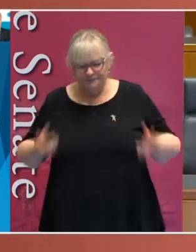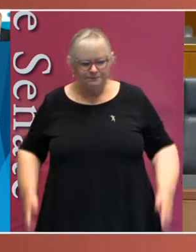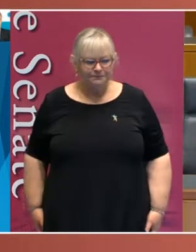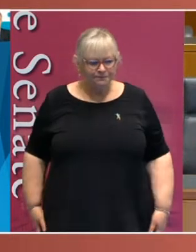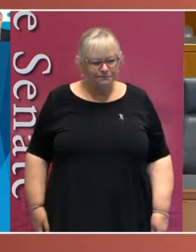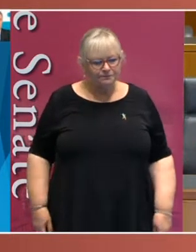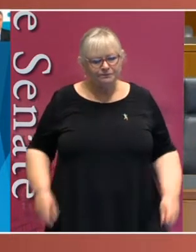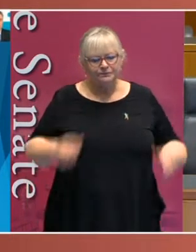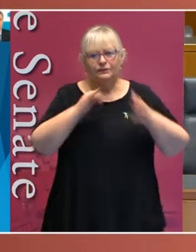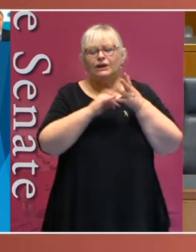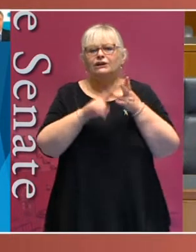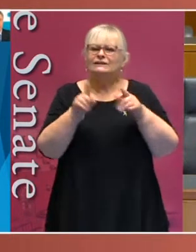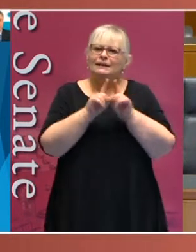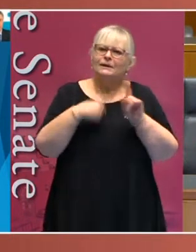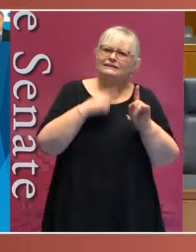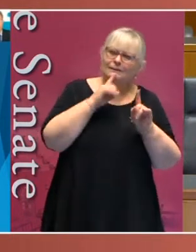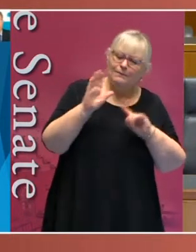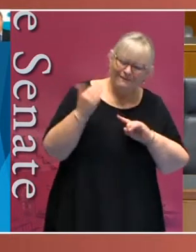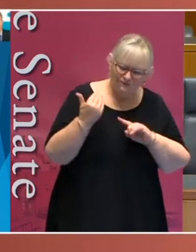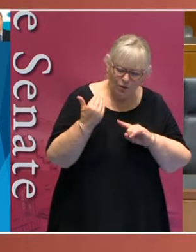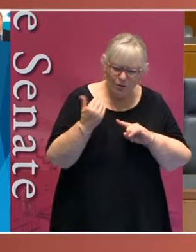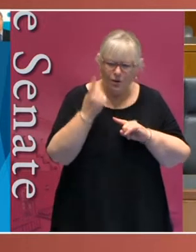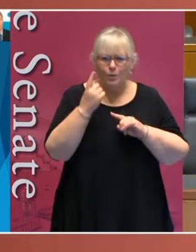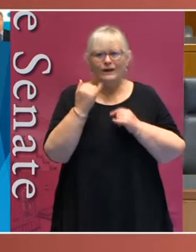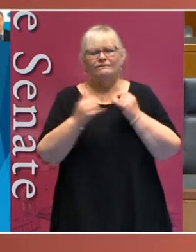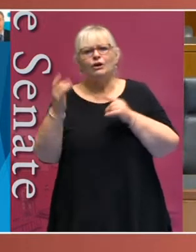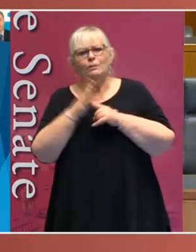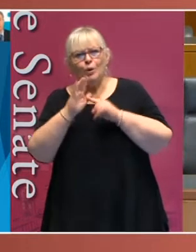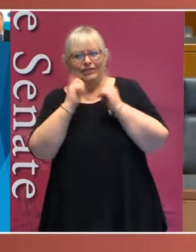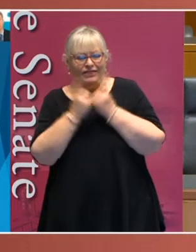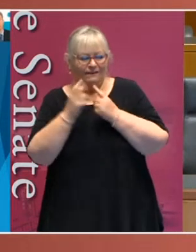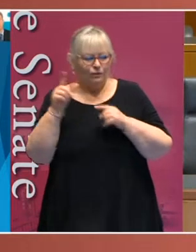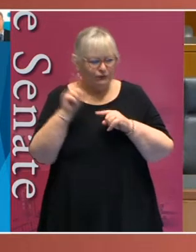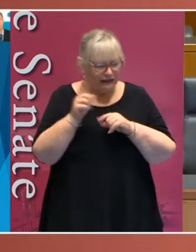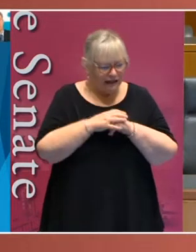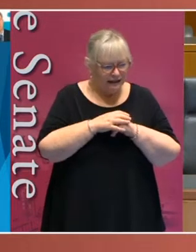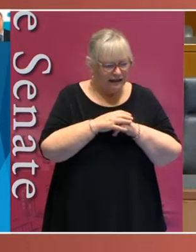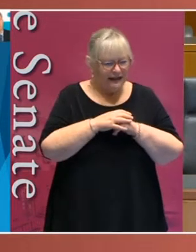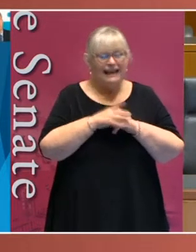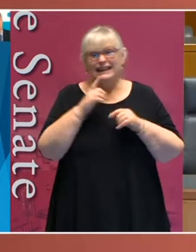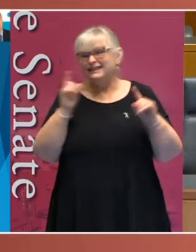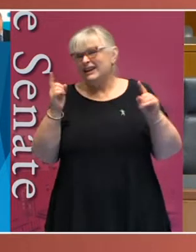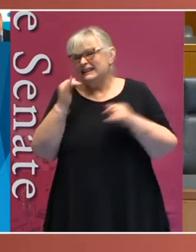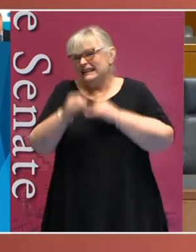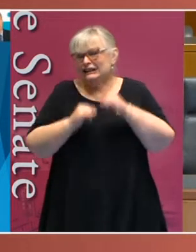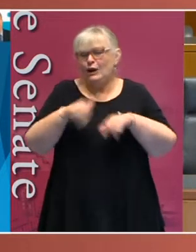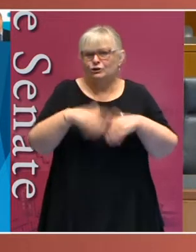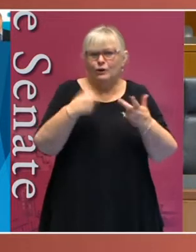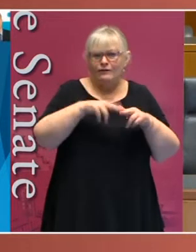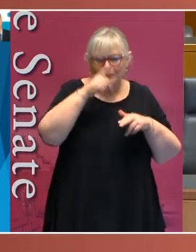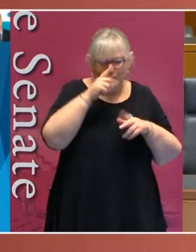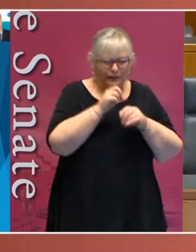So I remarked before that one of the critical aspects of today is that it was International Day of People with Disability